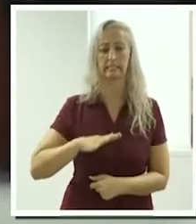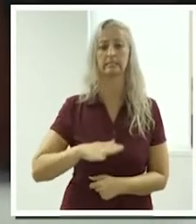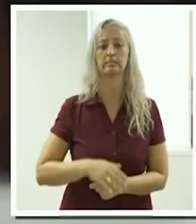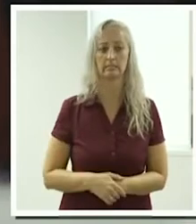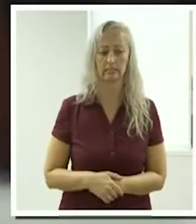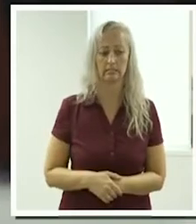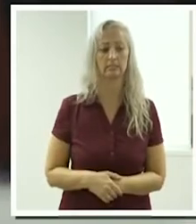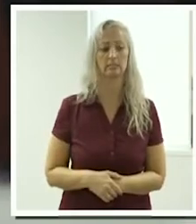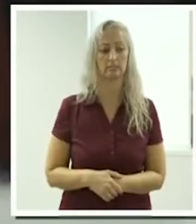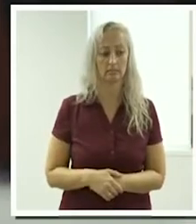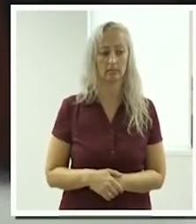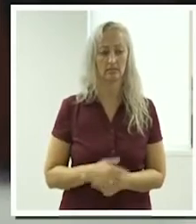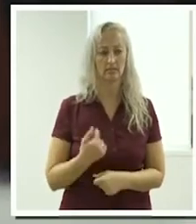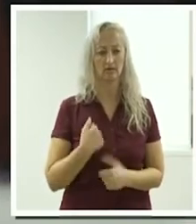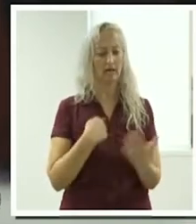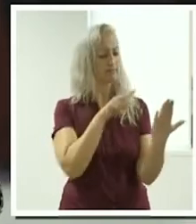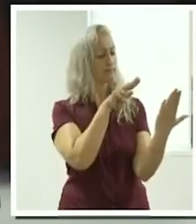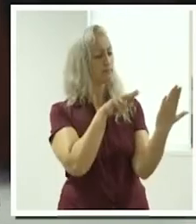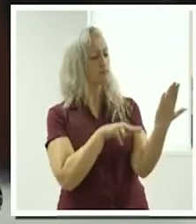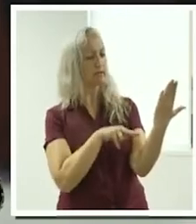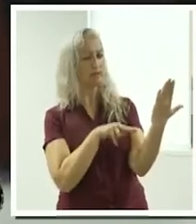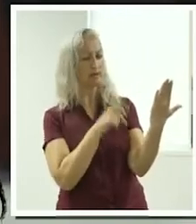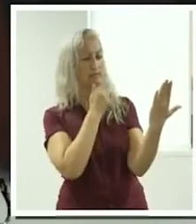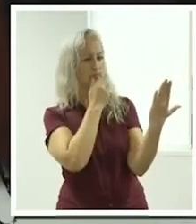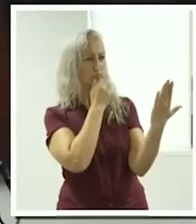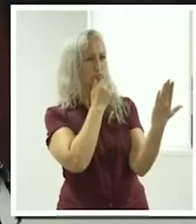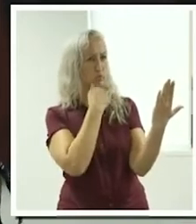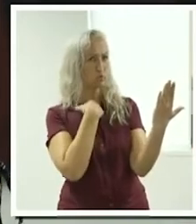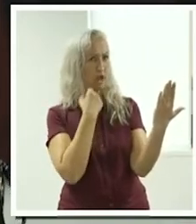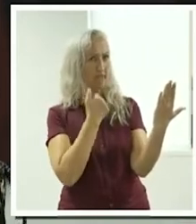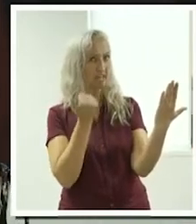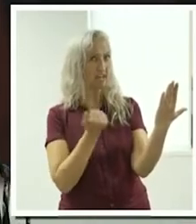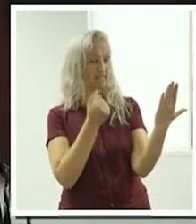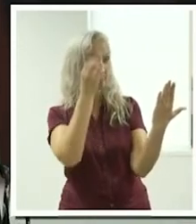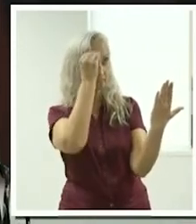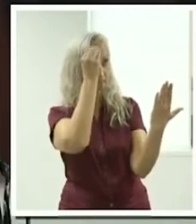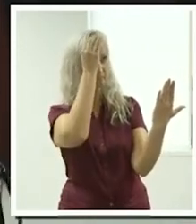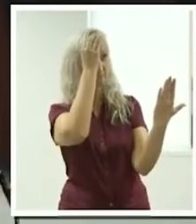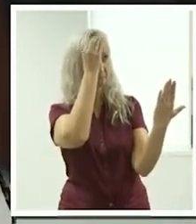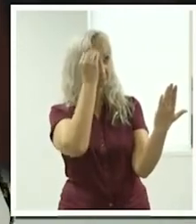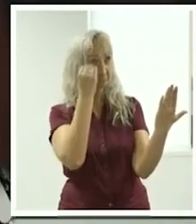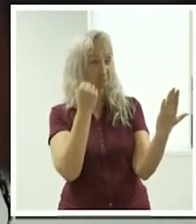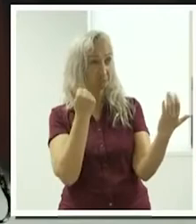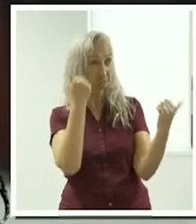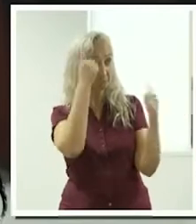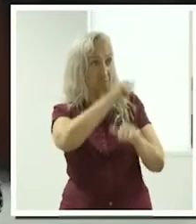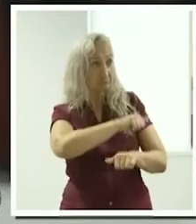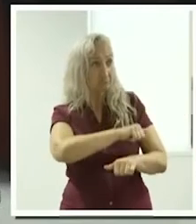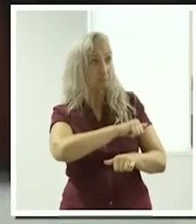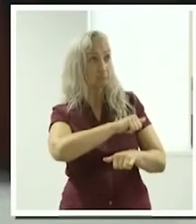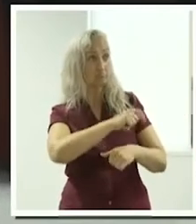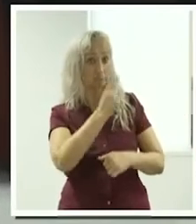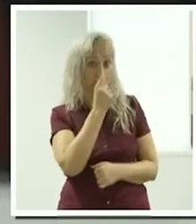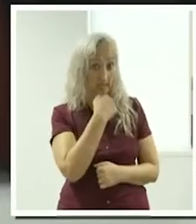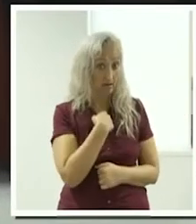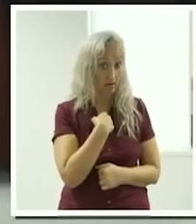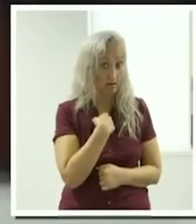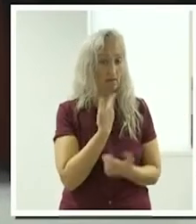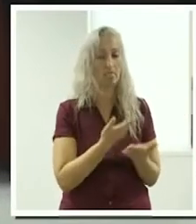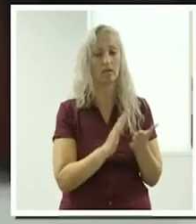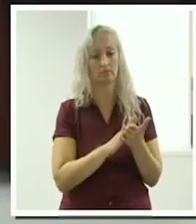experienced enough and are you confident enough to look after those high care needs?